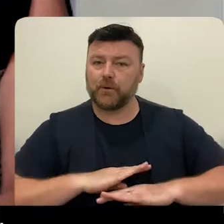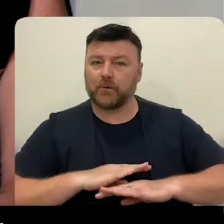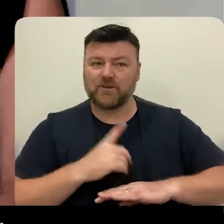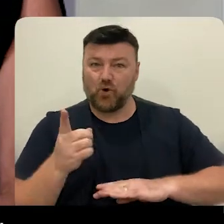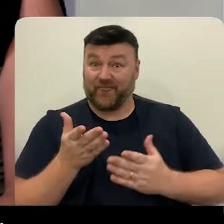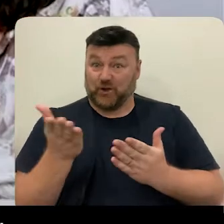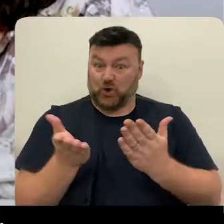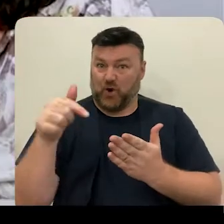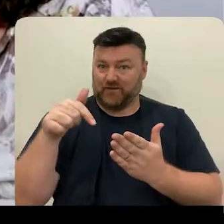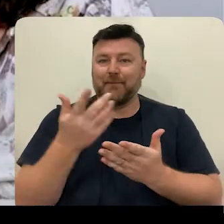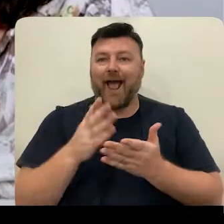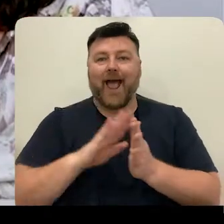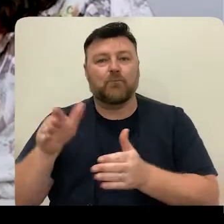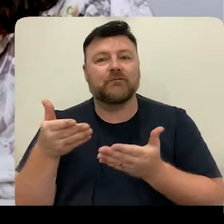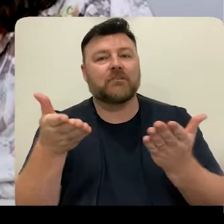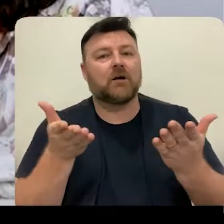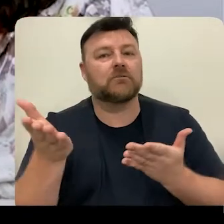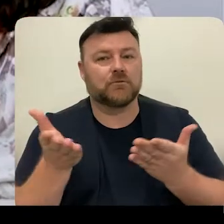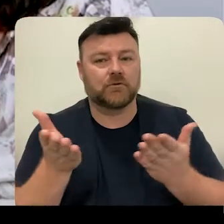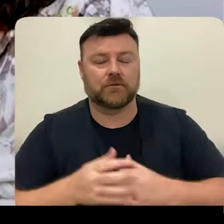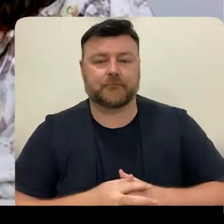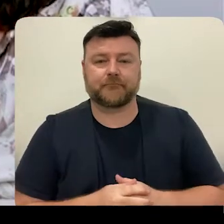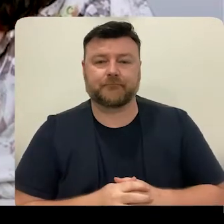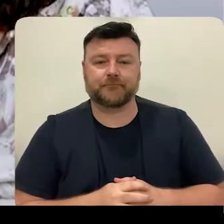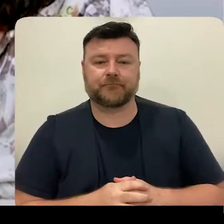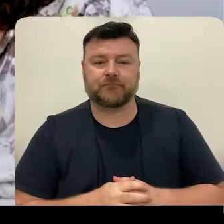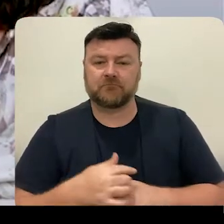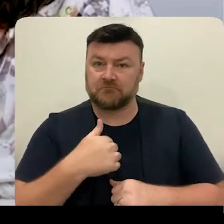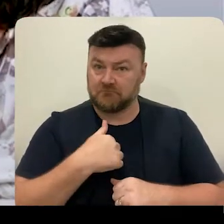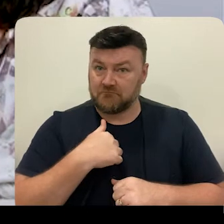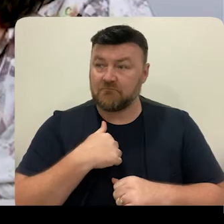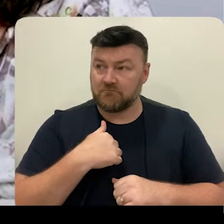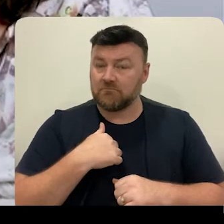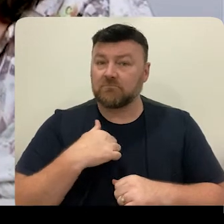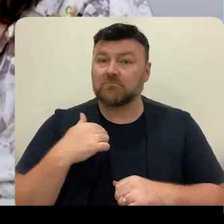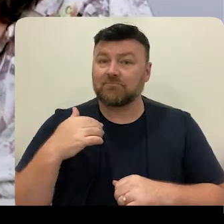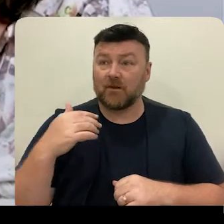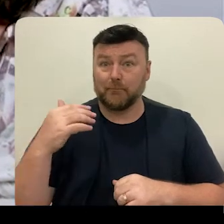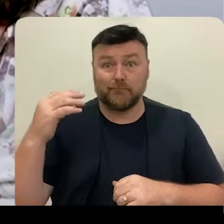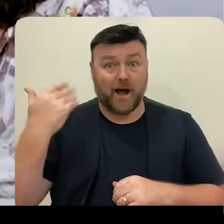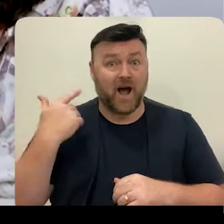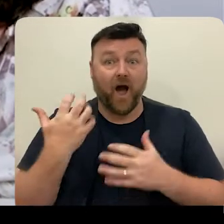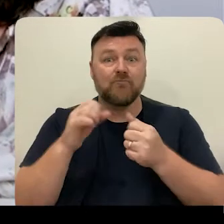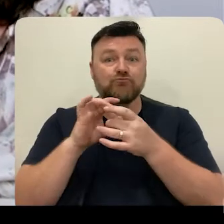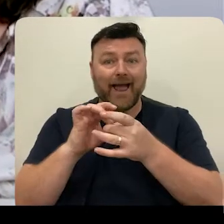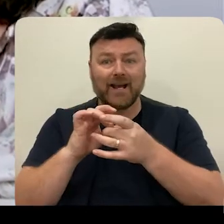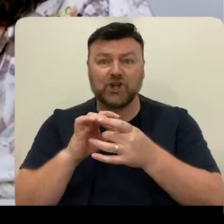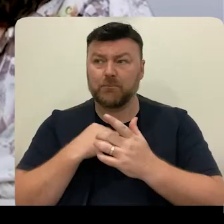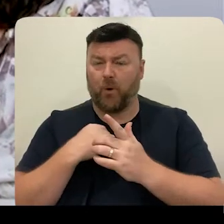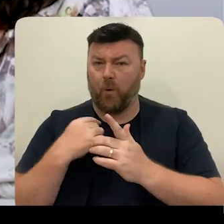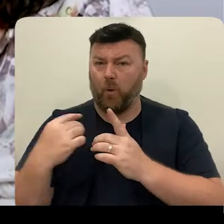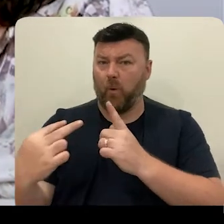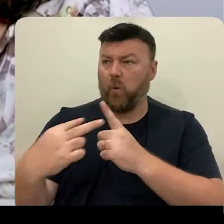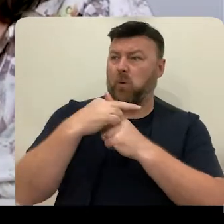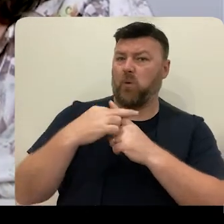service is provided. You know, I'd been betrayed and hurt in very primary relationships and it was very,